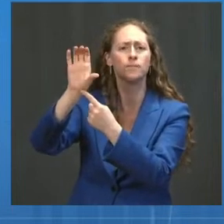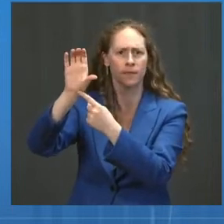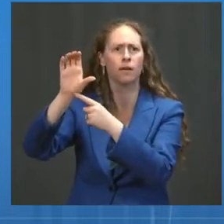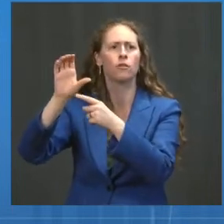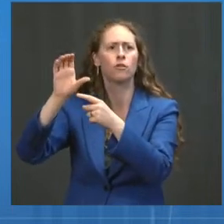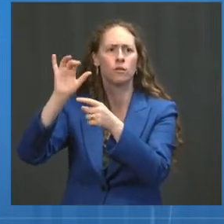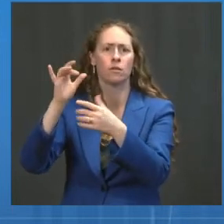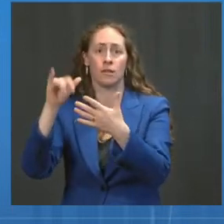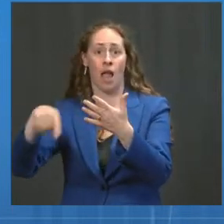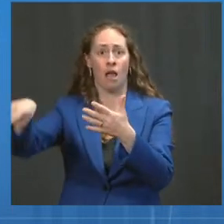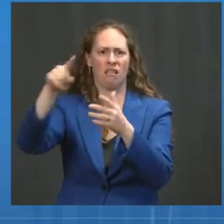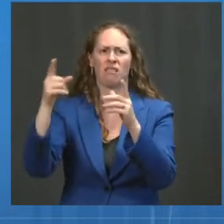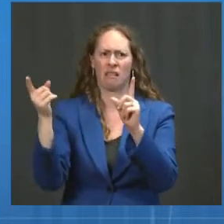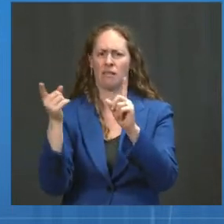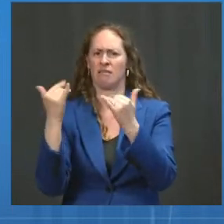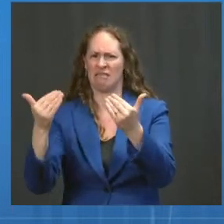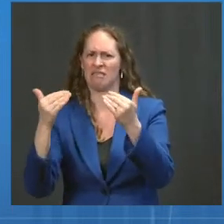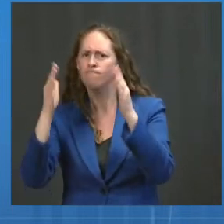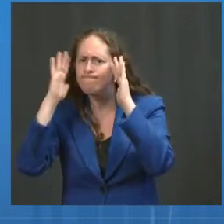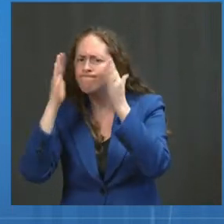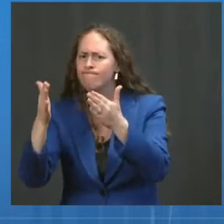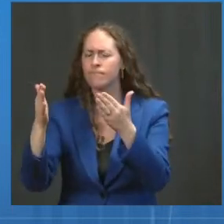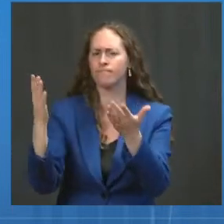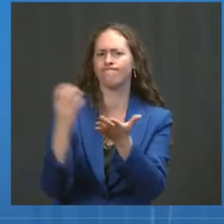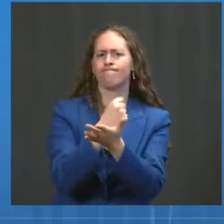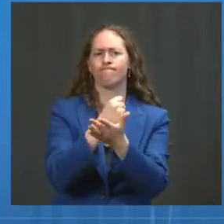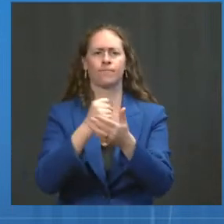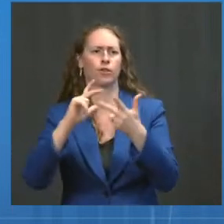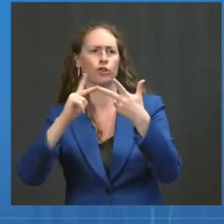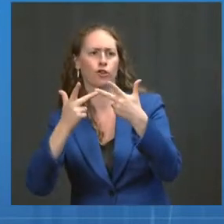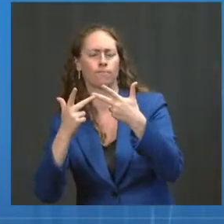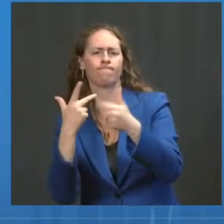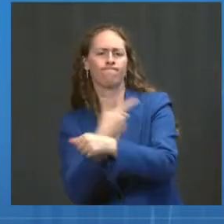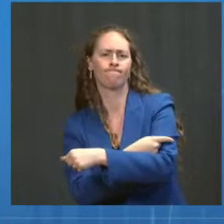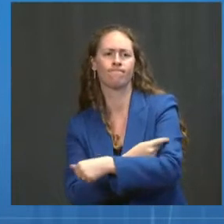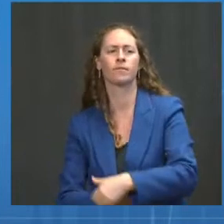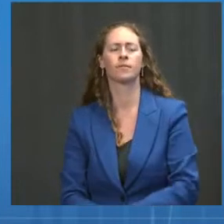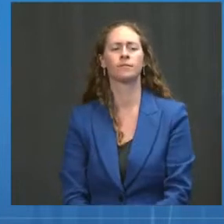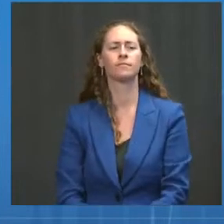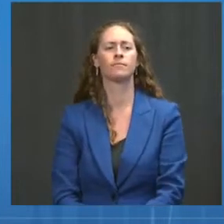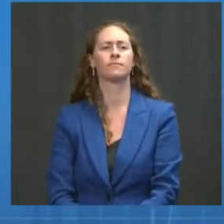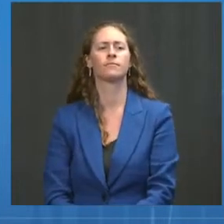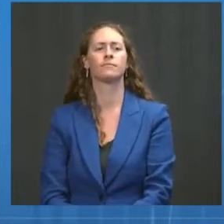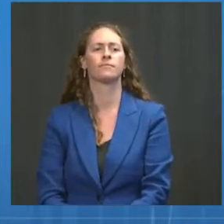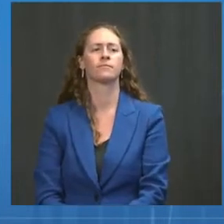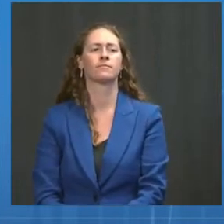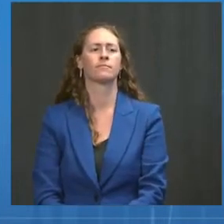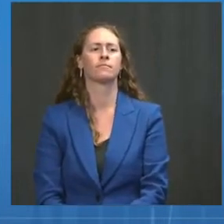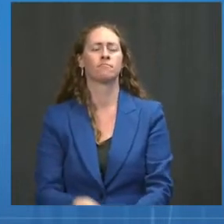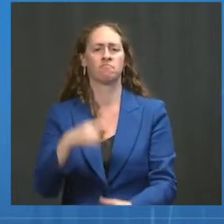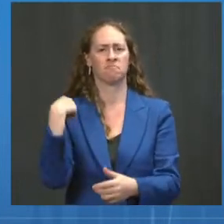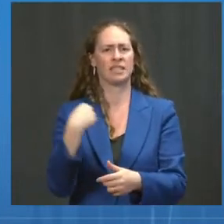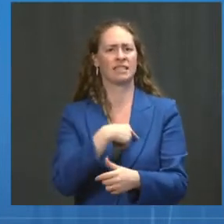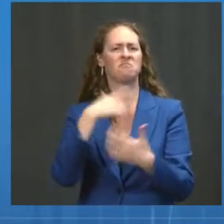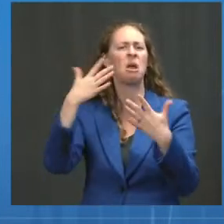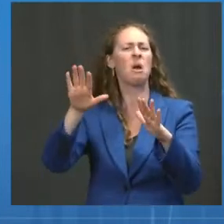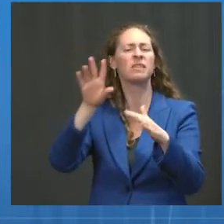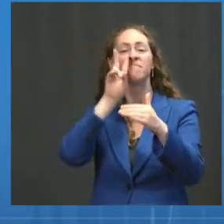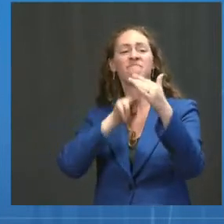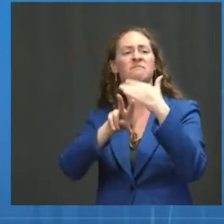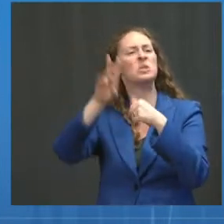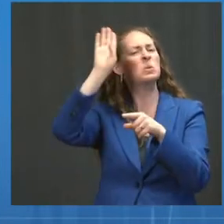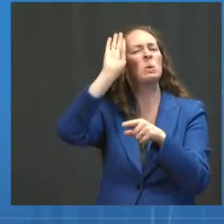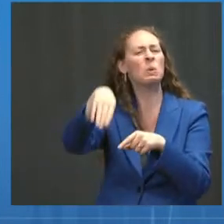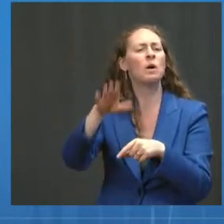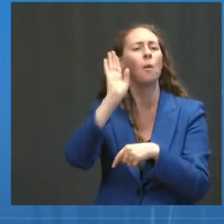vaccine boosters will likely be needed. The J&J vaccine was not administered in the U.S. until March of